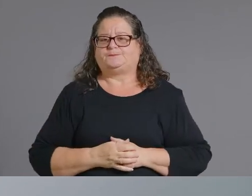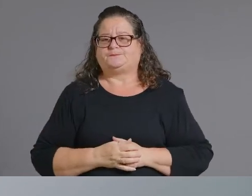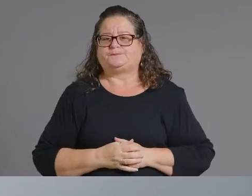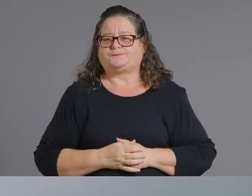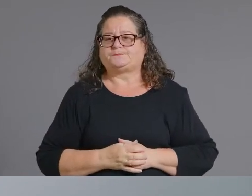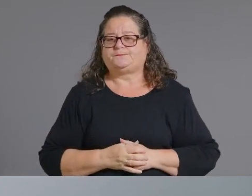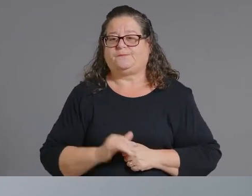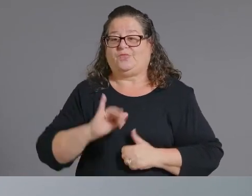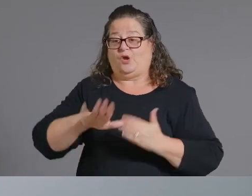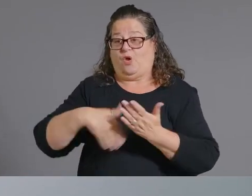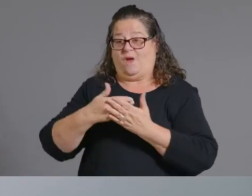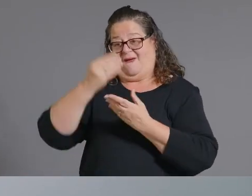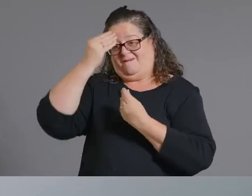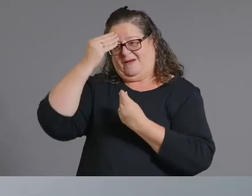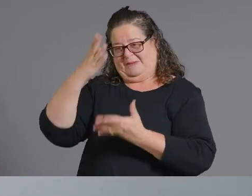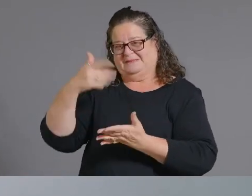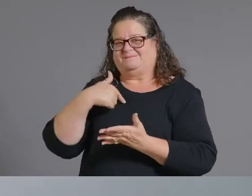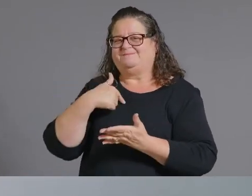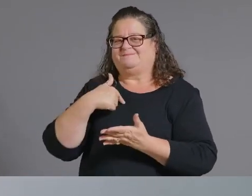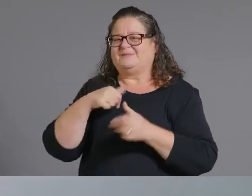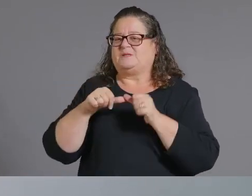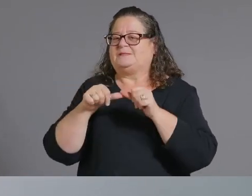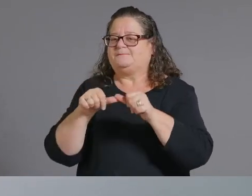we continue to to learn about